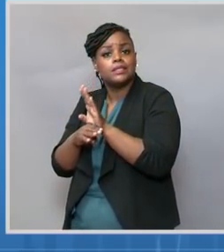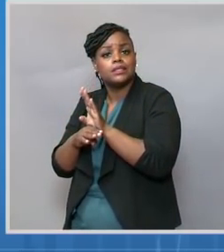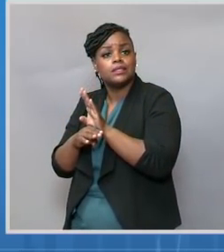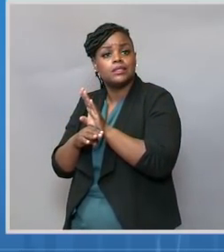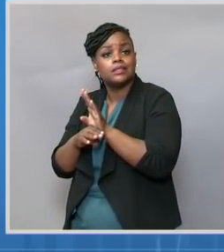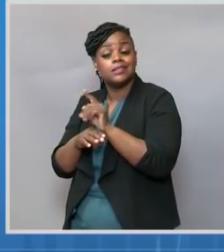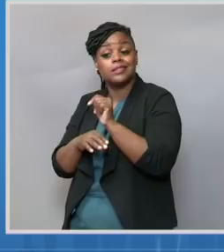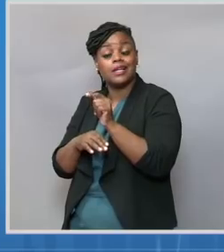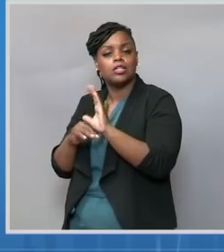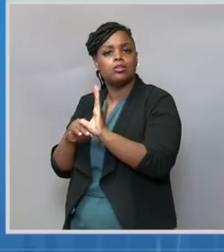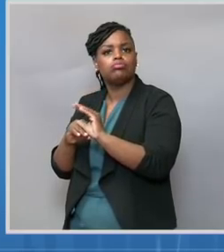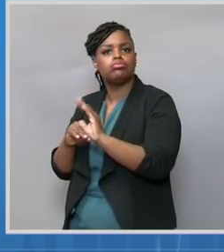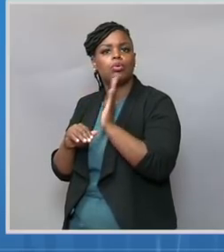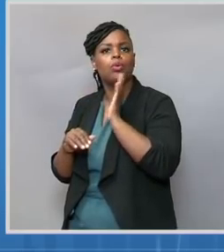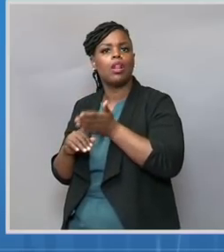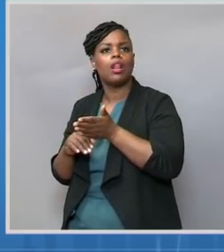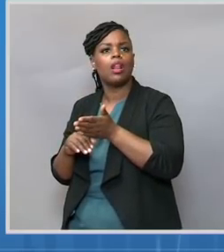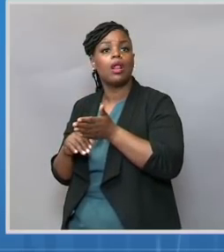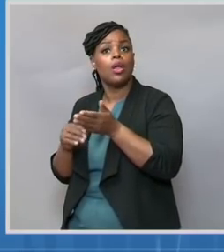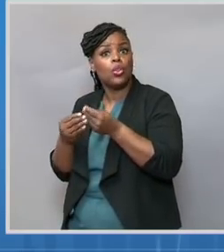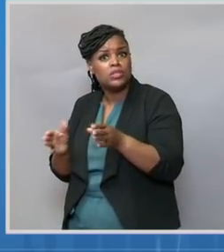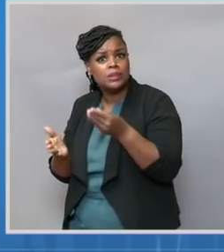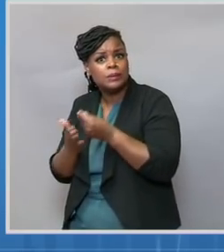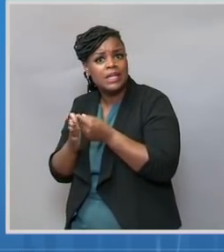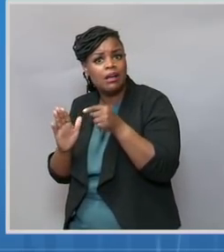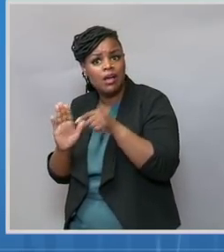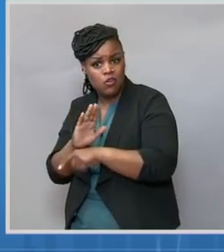from their paycheck in order to get vaccinated.